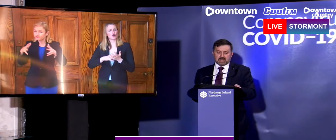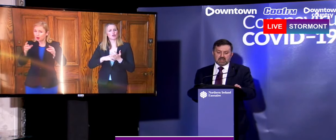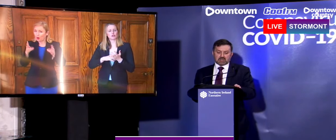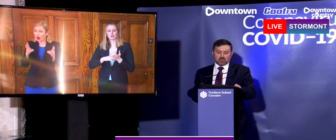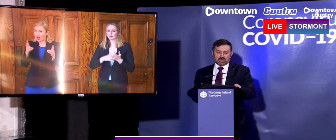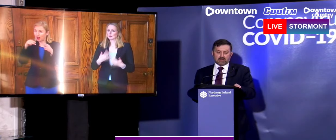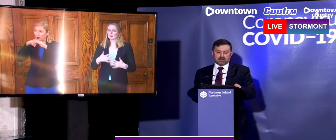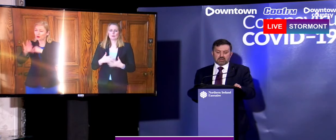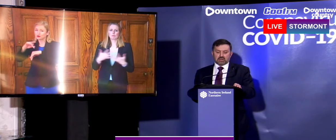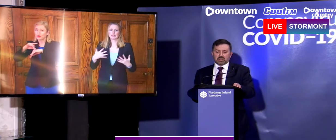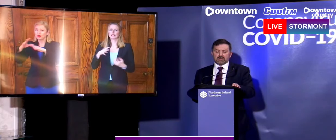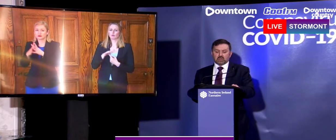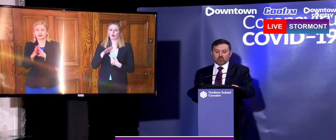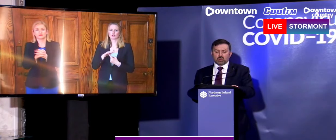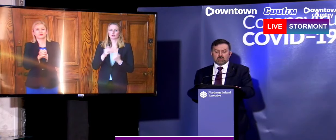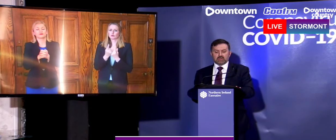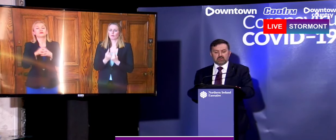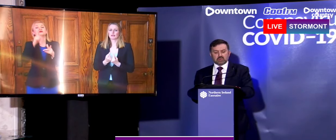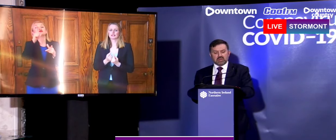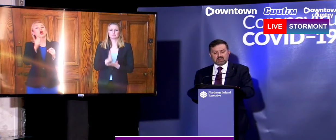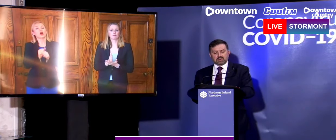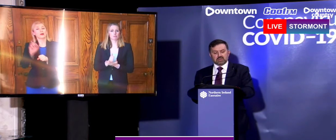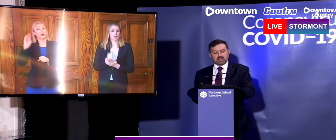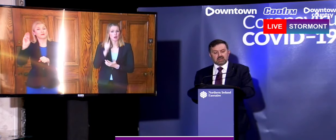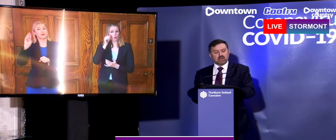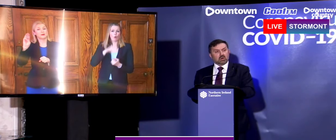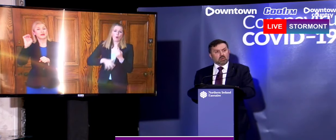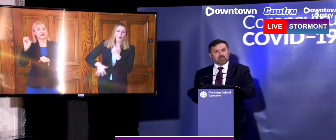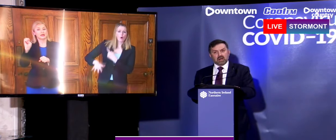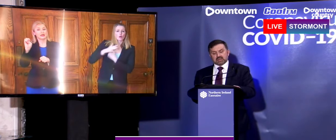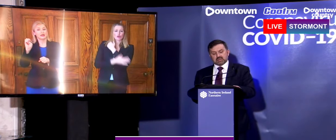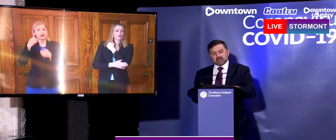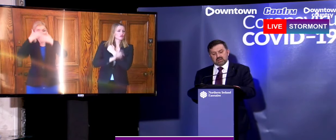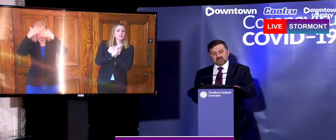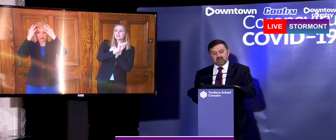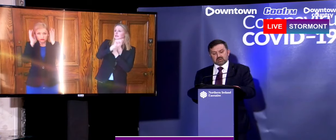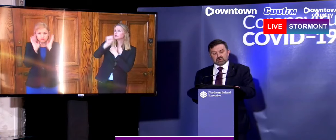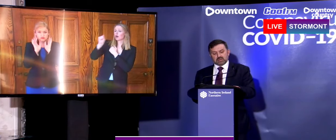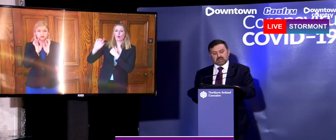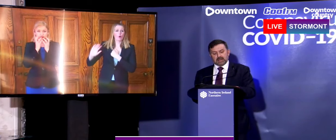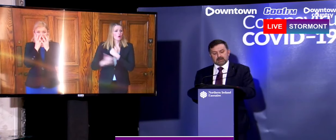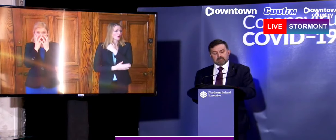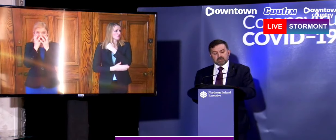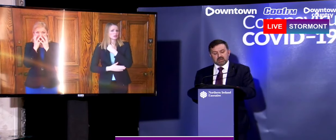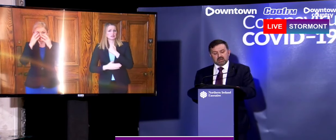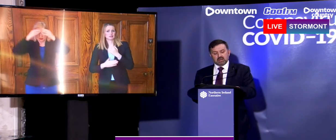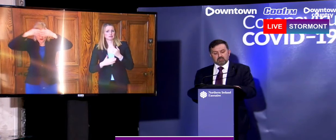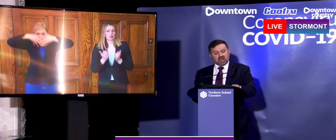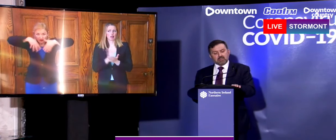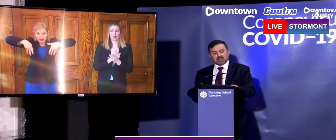As I said last week there's not a country in the world that knows with any certainty what path this virus is going to take